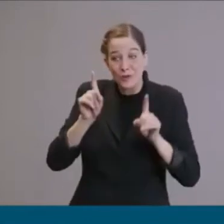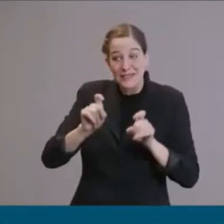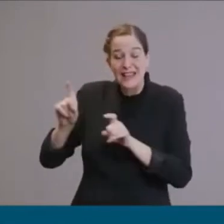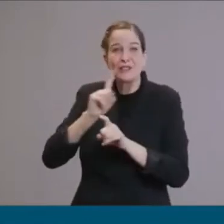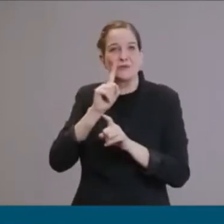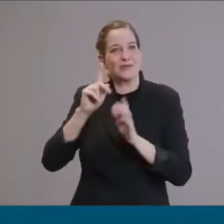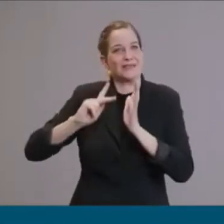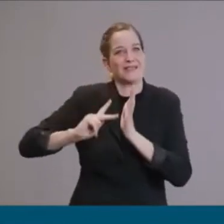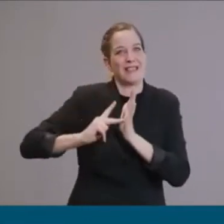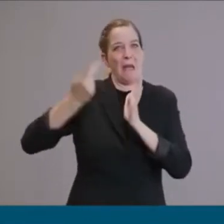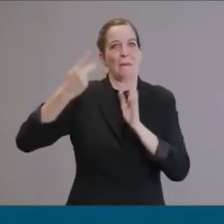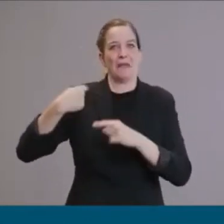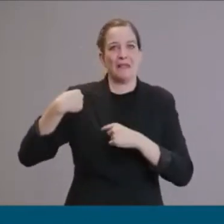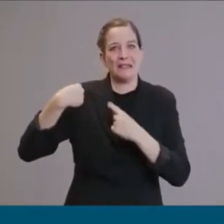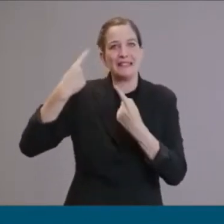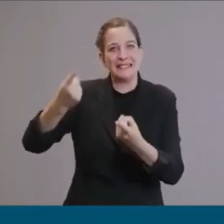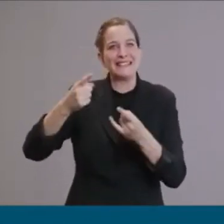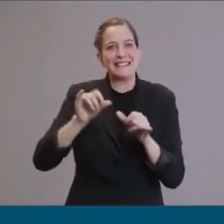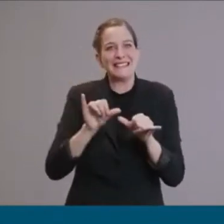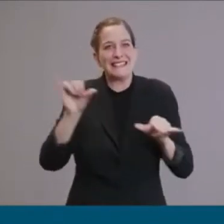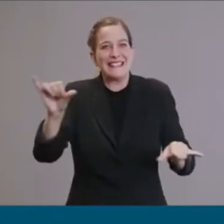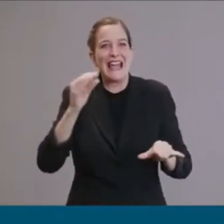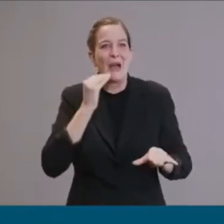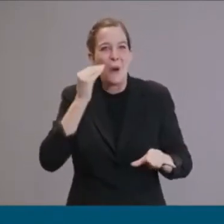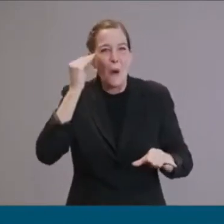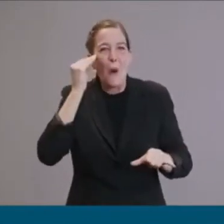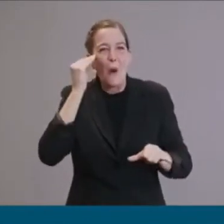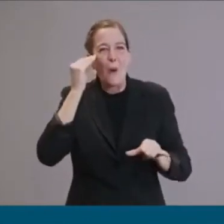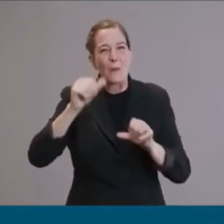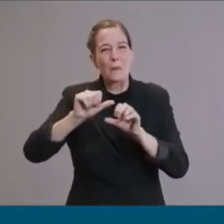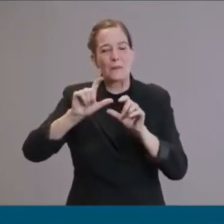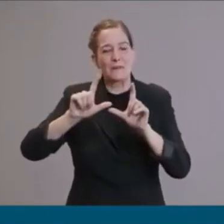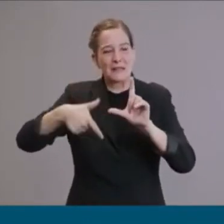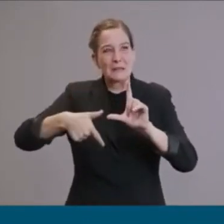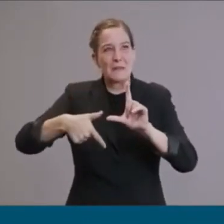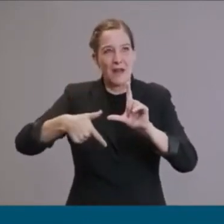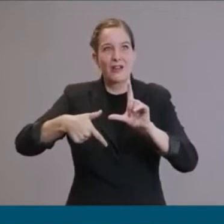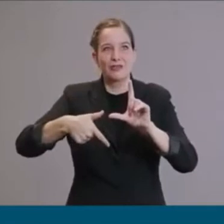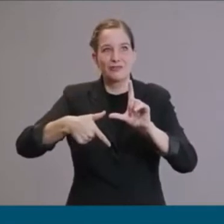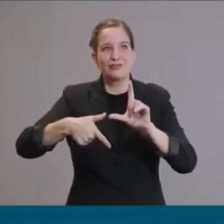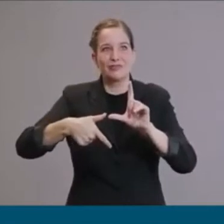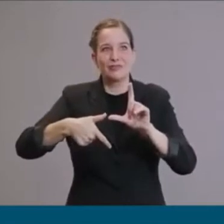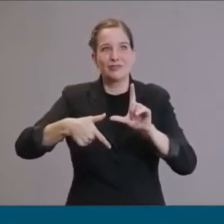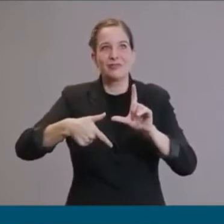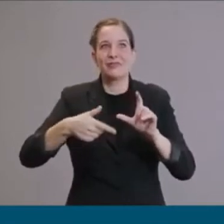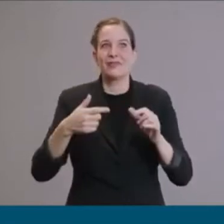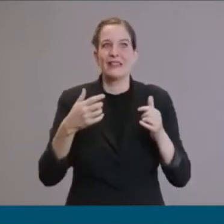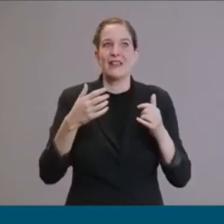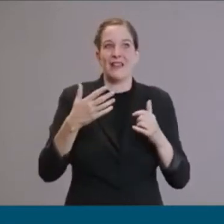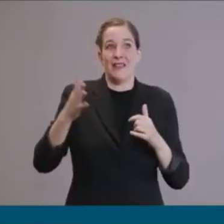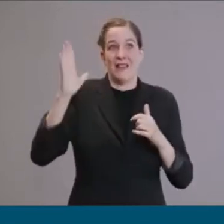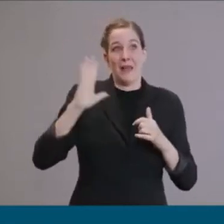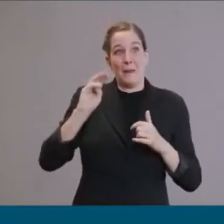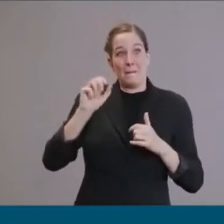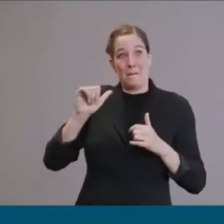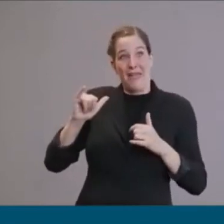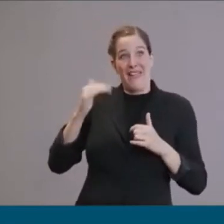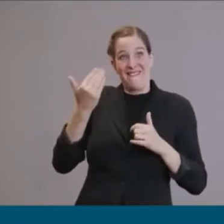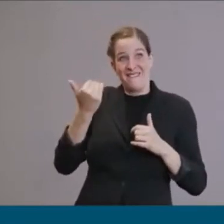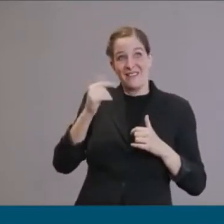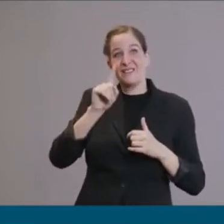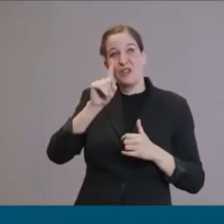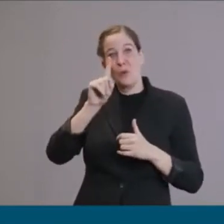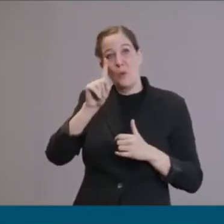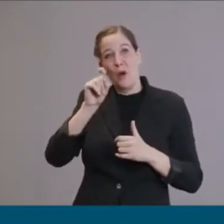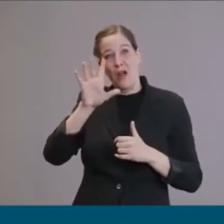were north of 146,000 tests. Today we're north of 300,000. Testing has increased by more than